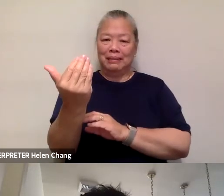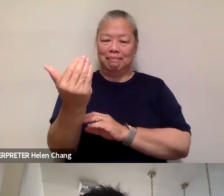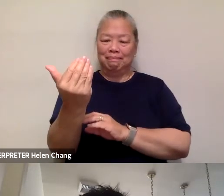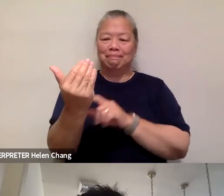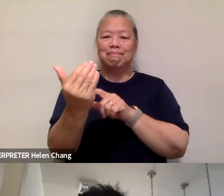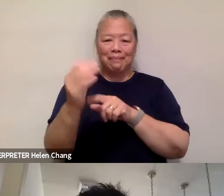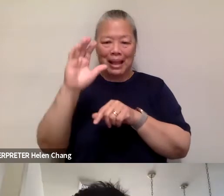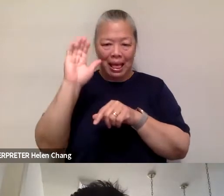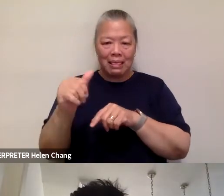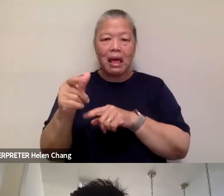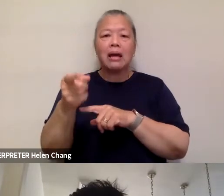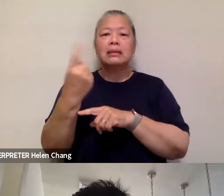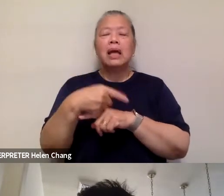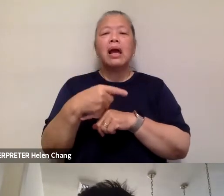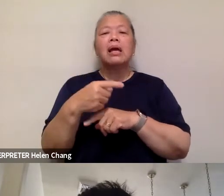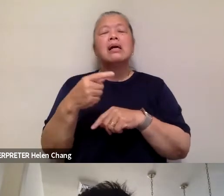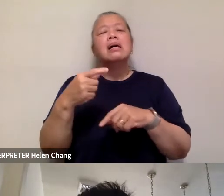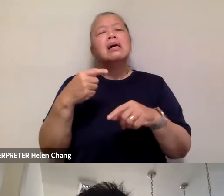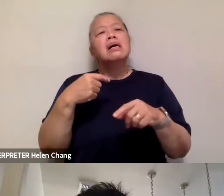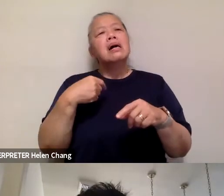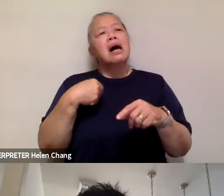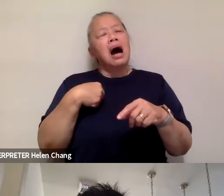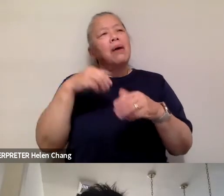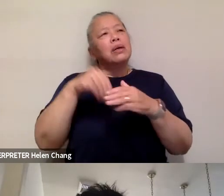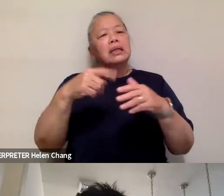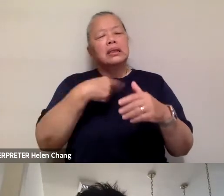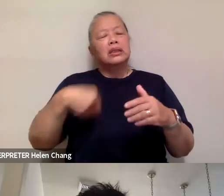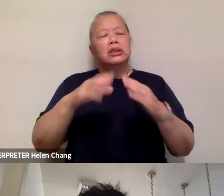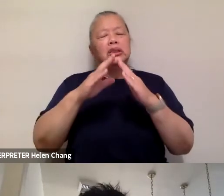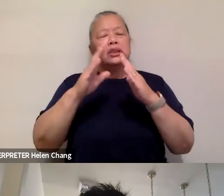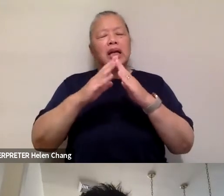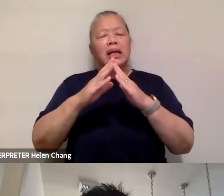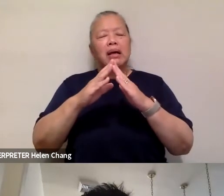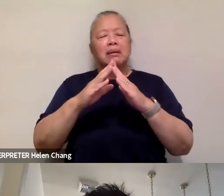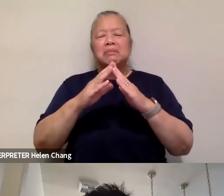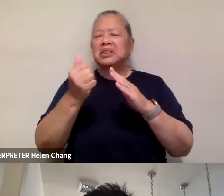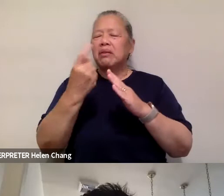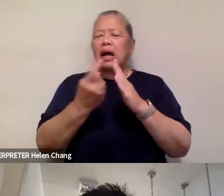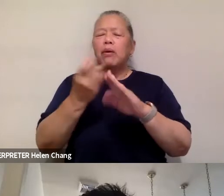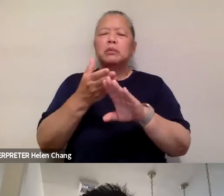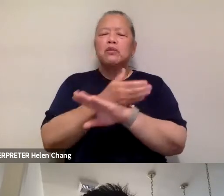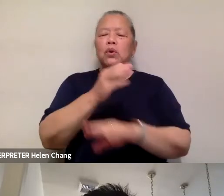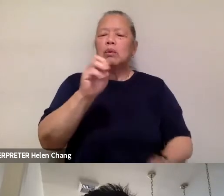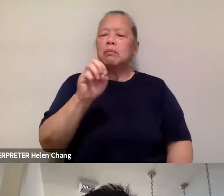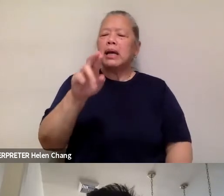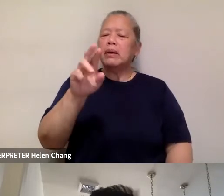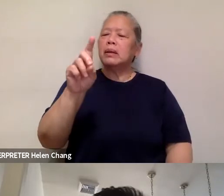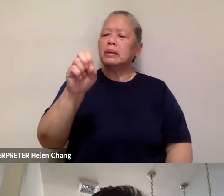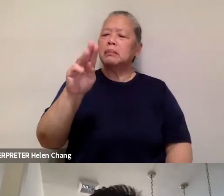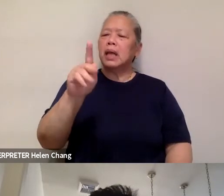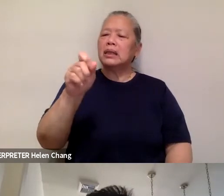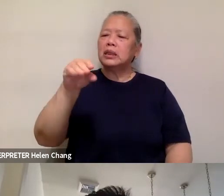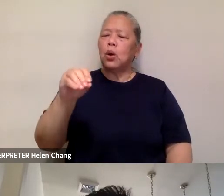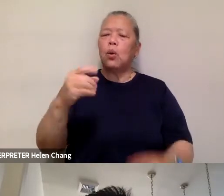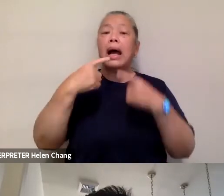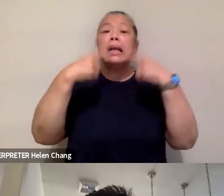I was in Chinatown hours before Mayor de Blasio announced the lockdown. And at